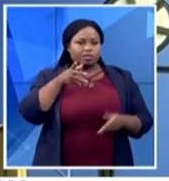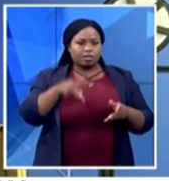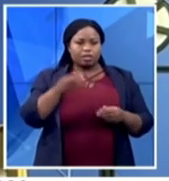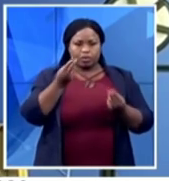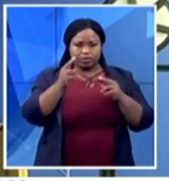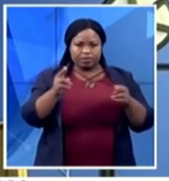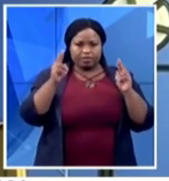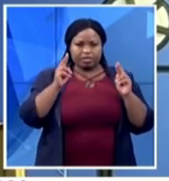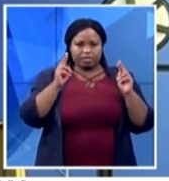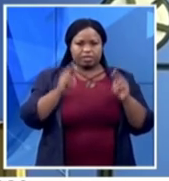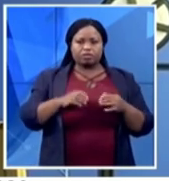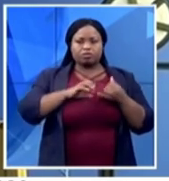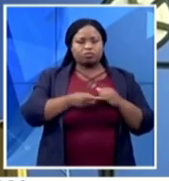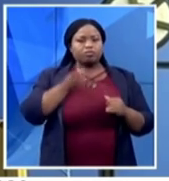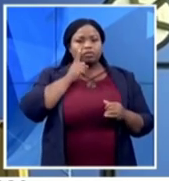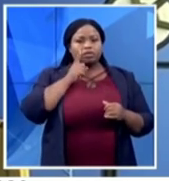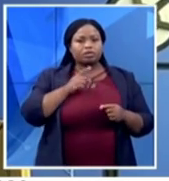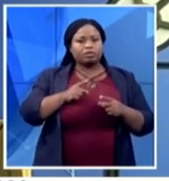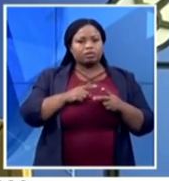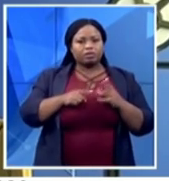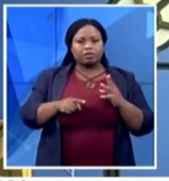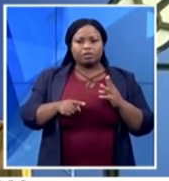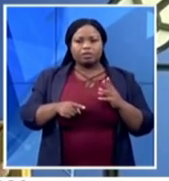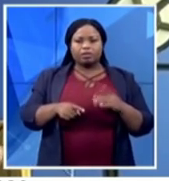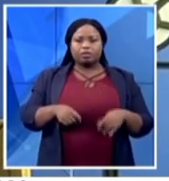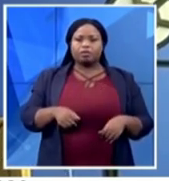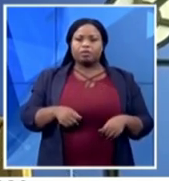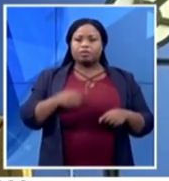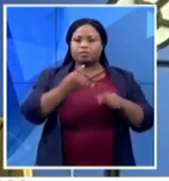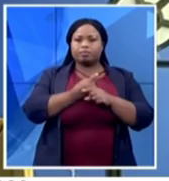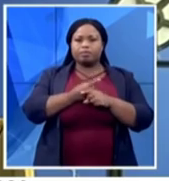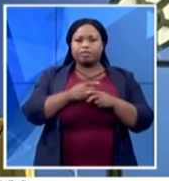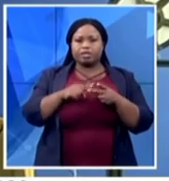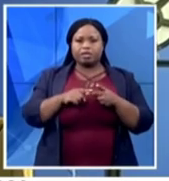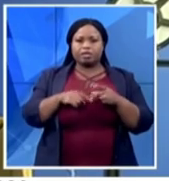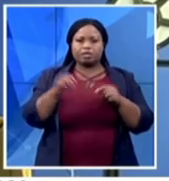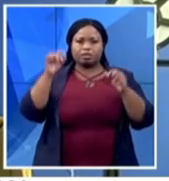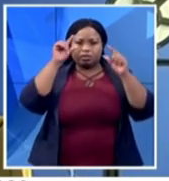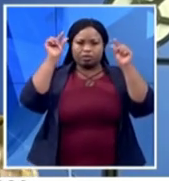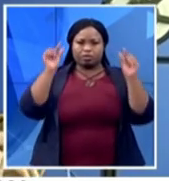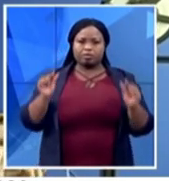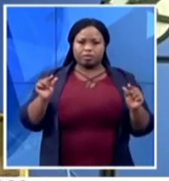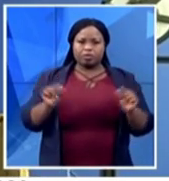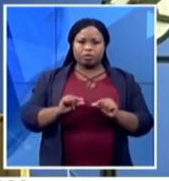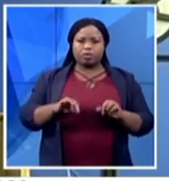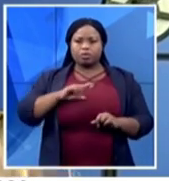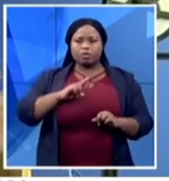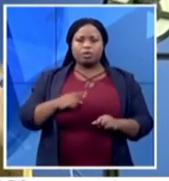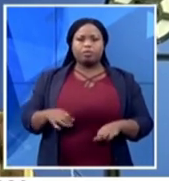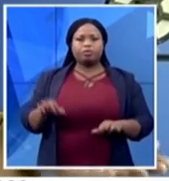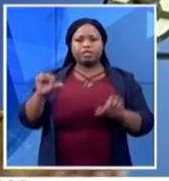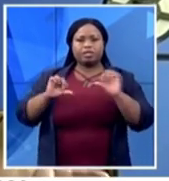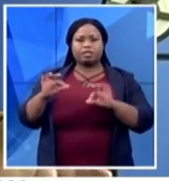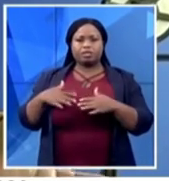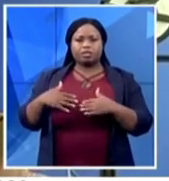frames and what frames can be used to help the health sciences faculty at the university. So we took these frames,